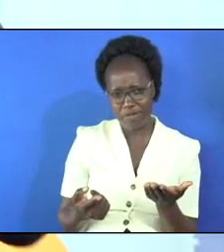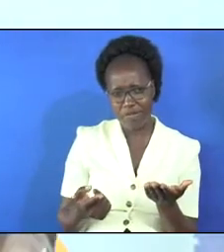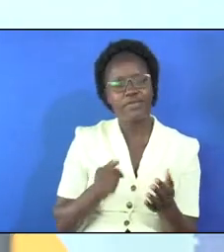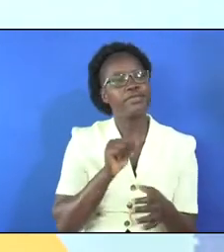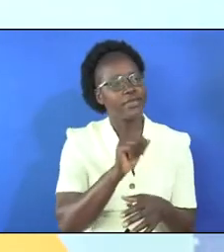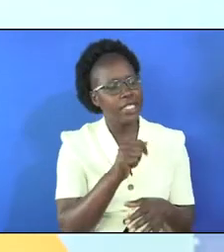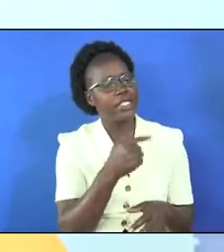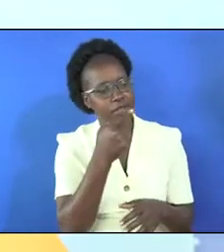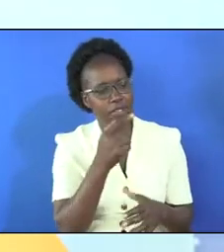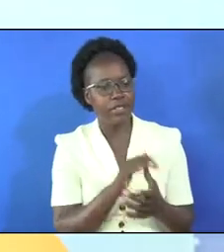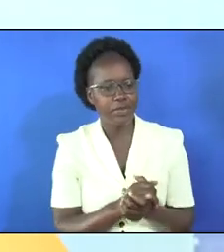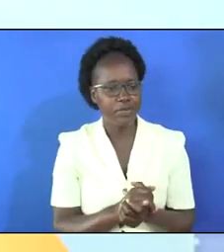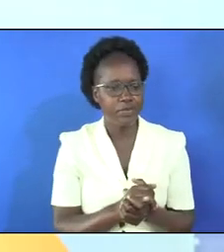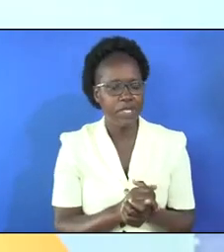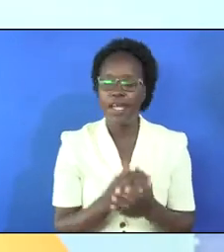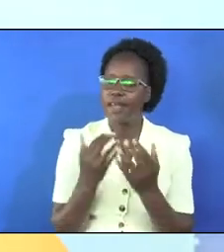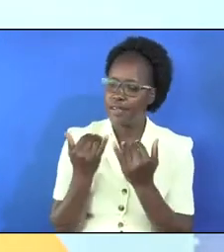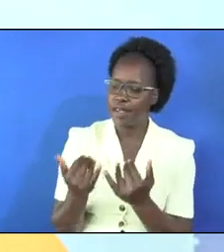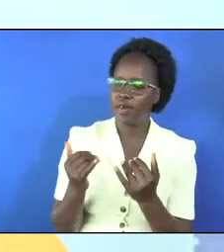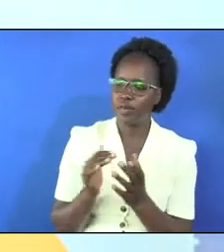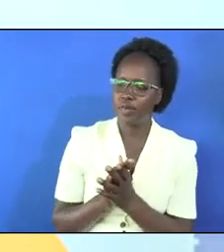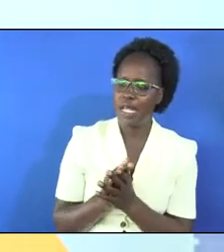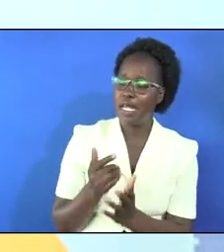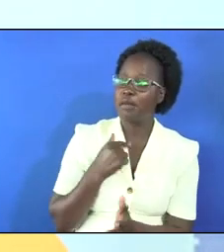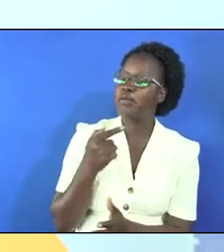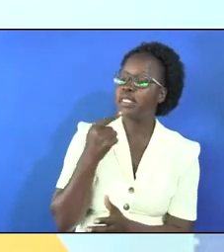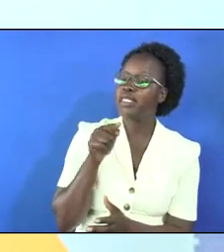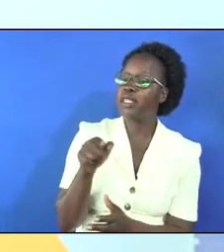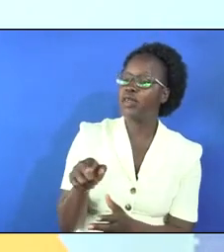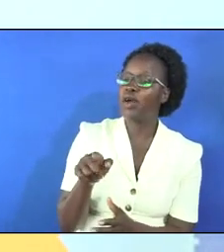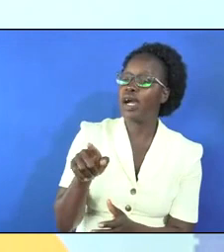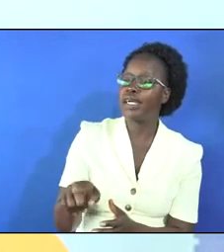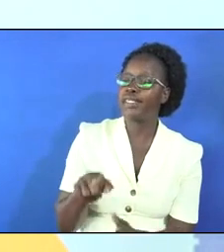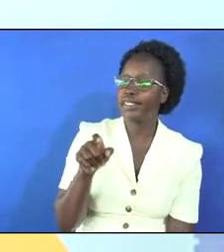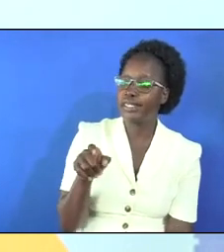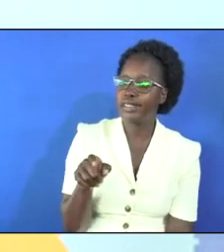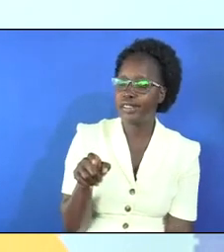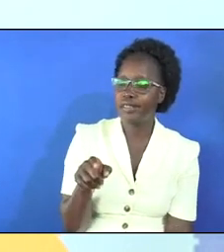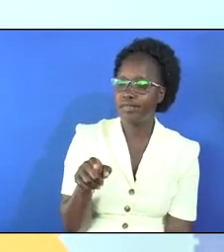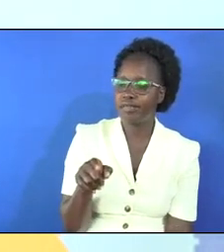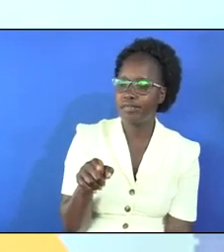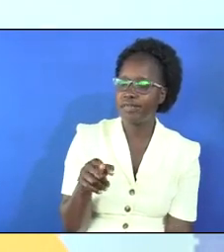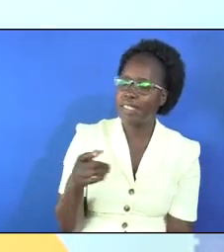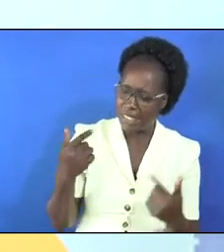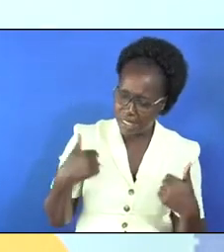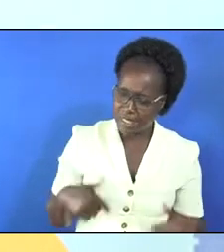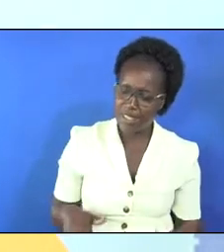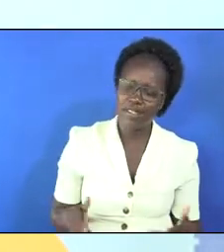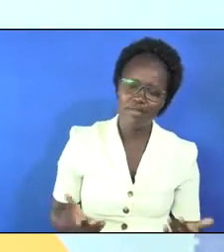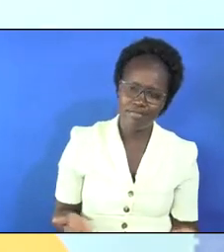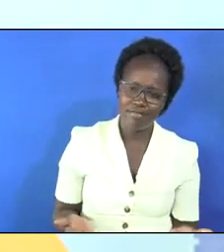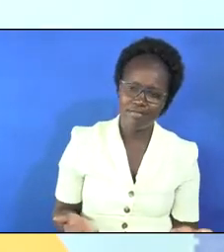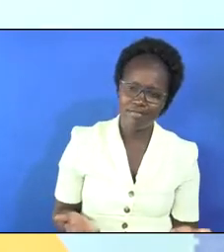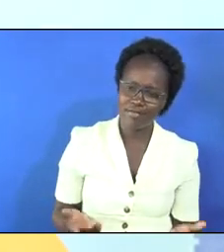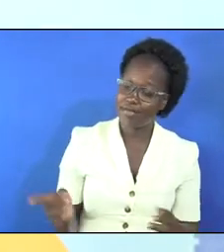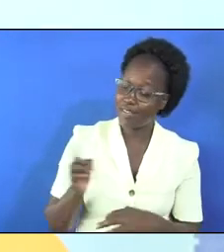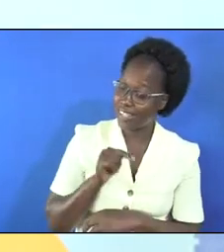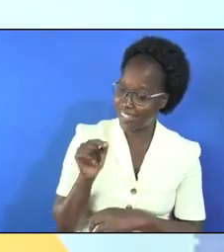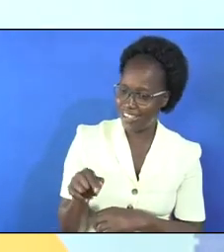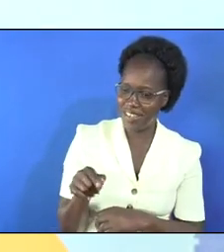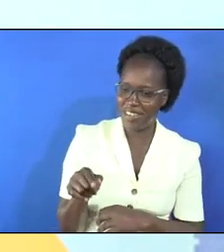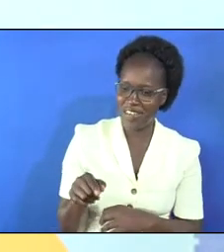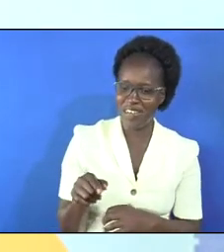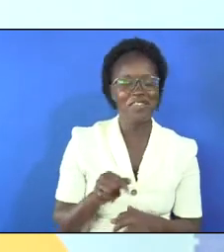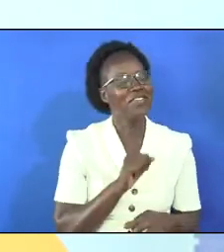but yes you told me now did i tell you i needed a dress for that day